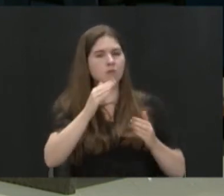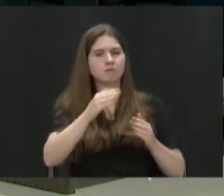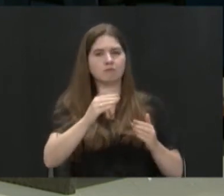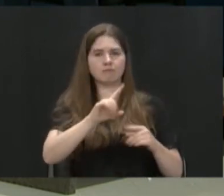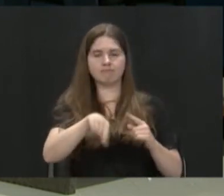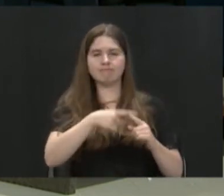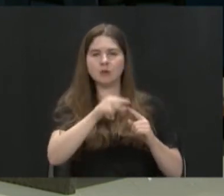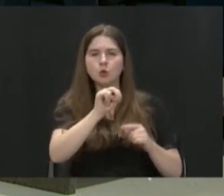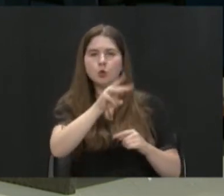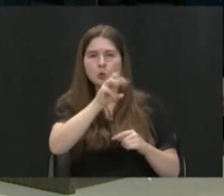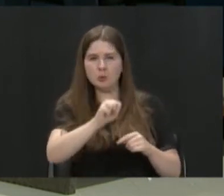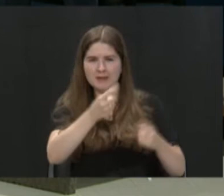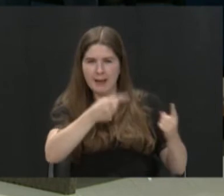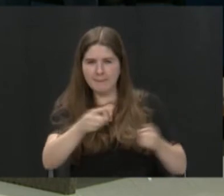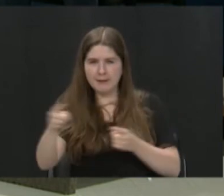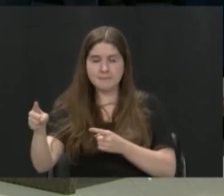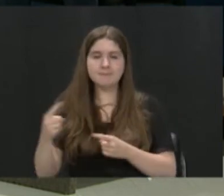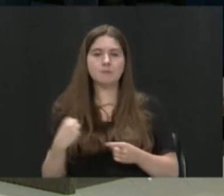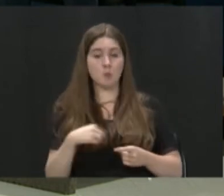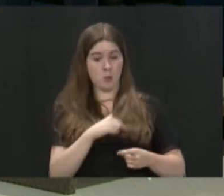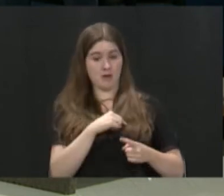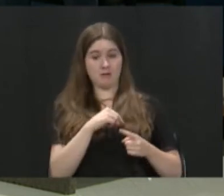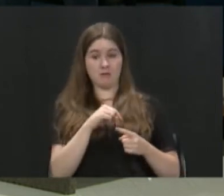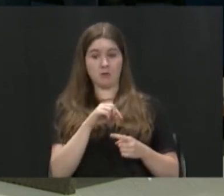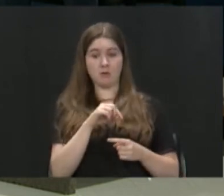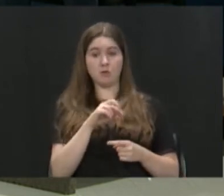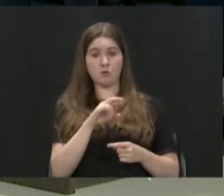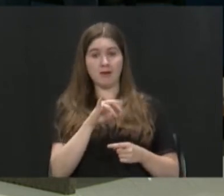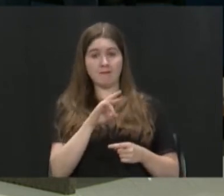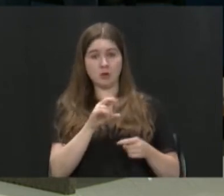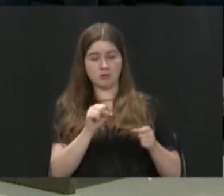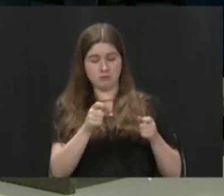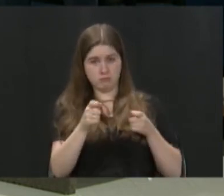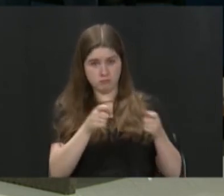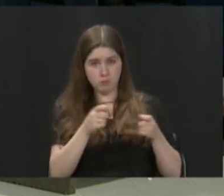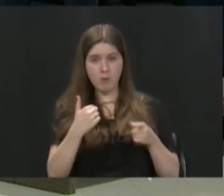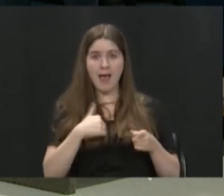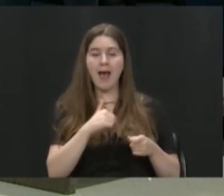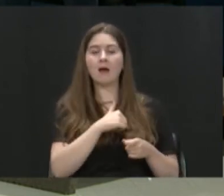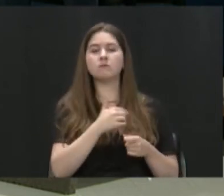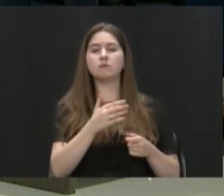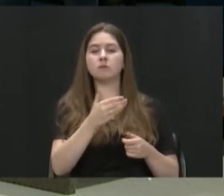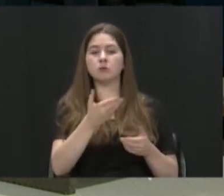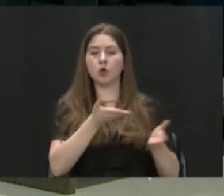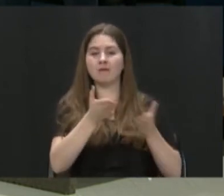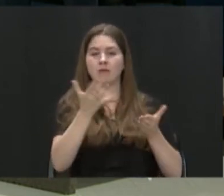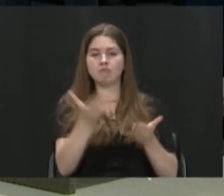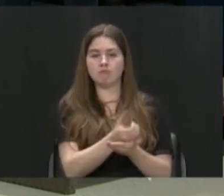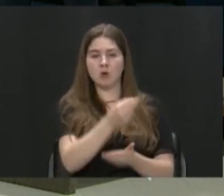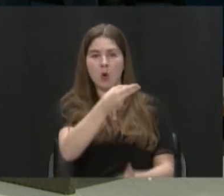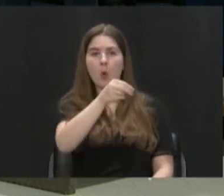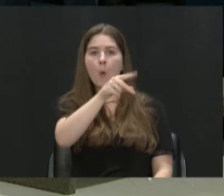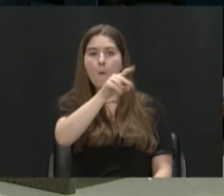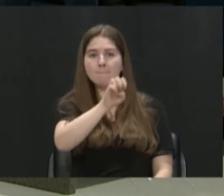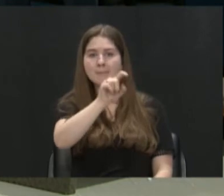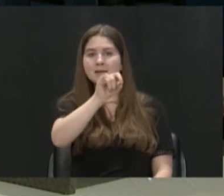I know we had, the River Stewards, we had a service opportunity. Hope Taft helped us with it and we got all the, I don't know, like, the counselors'